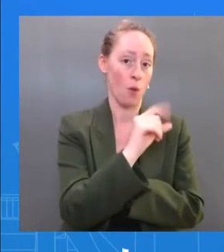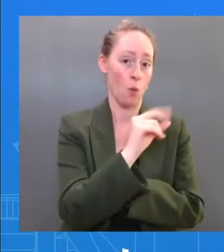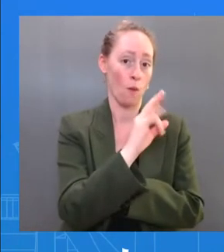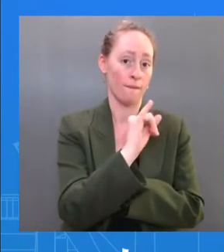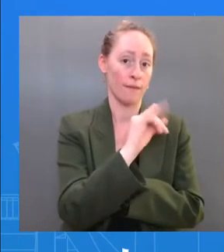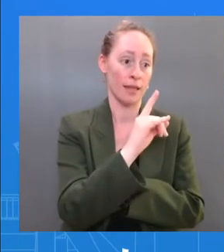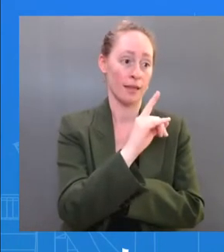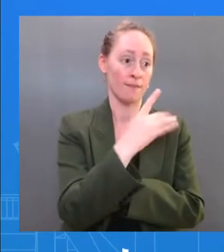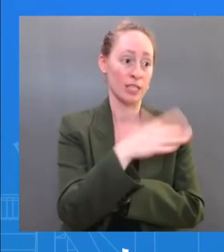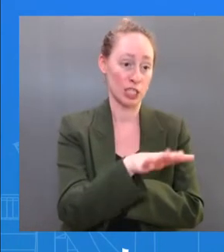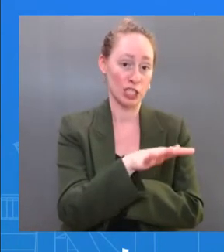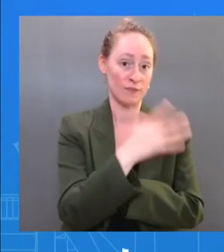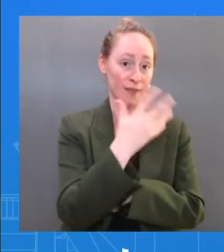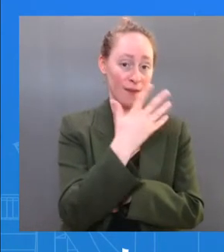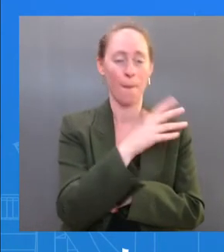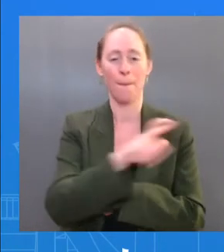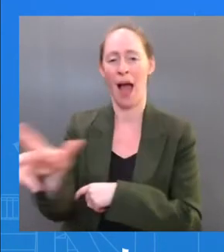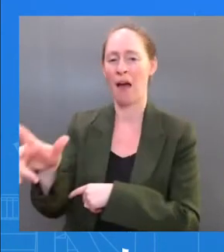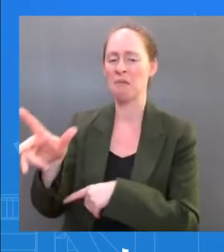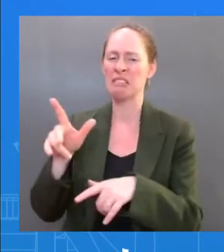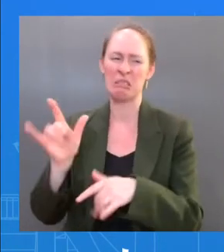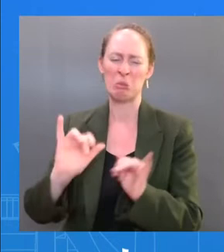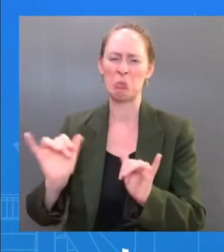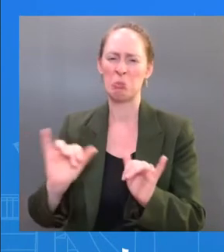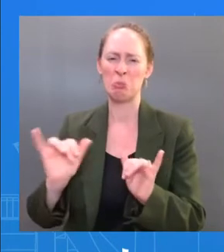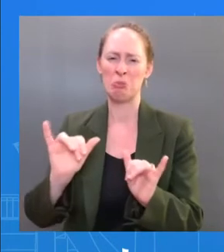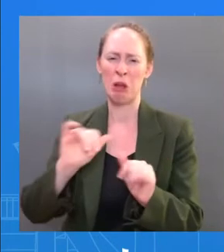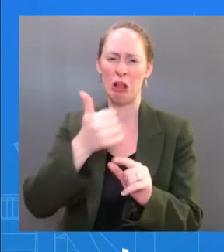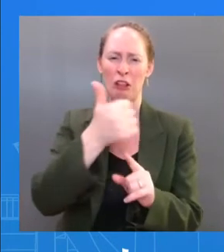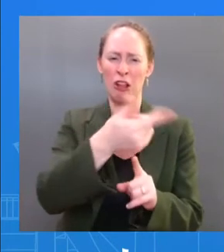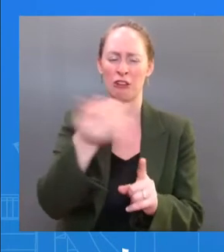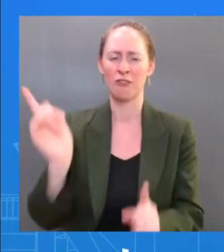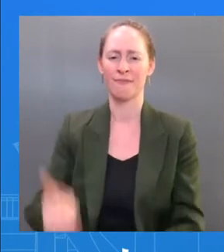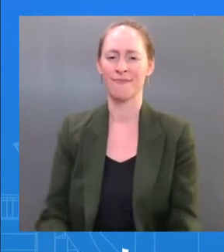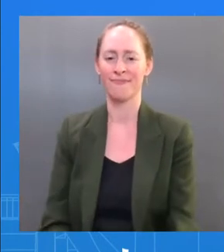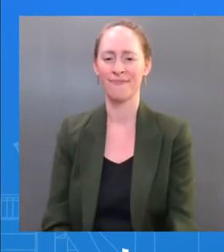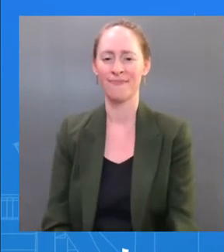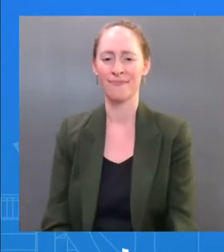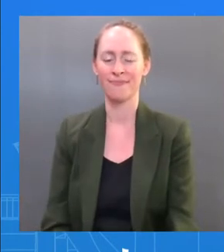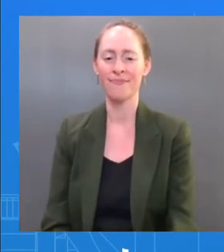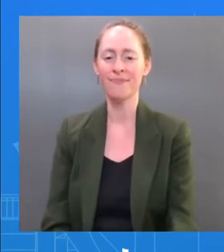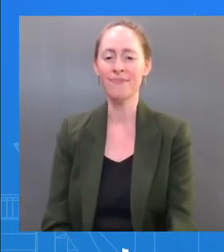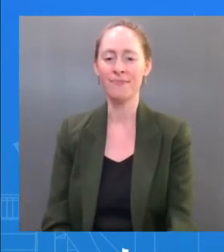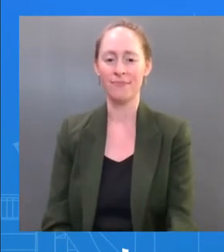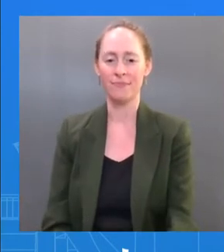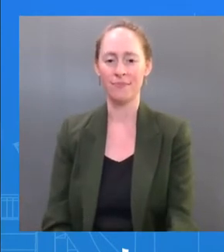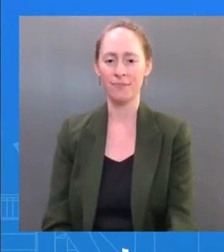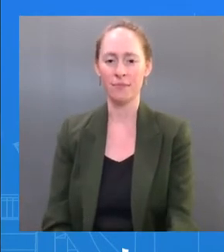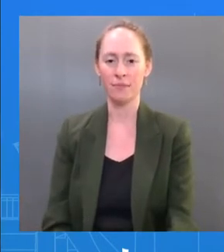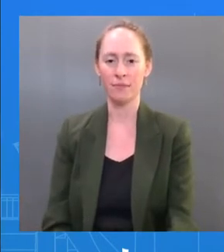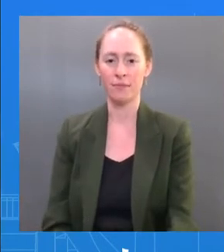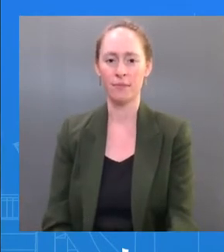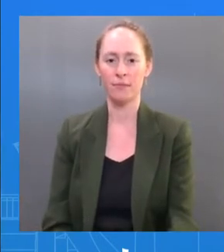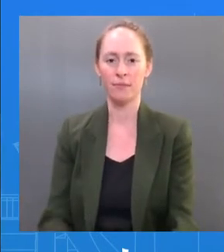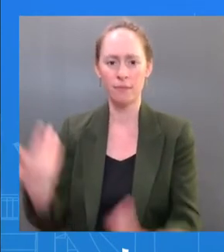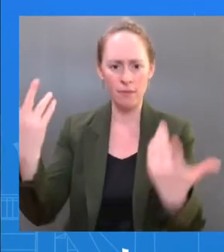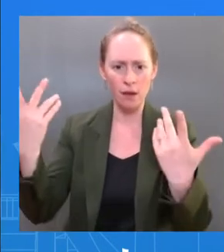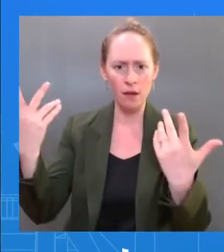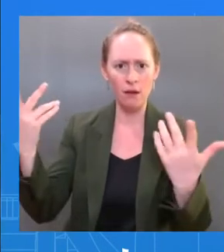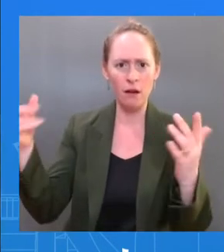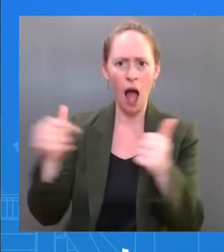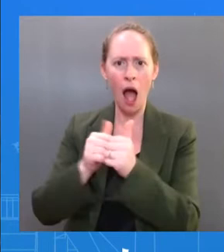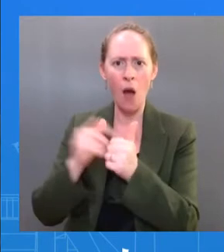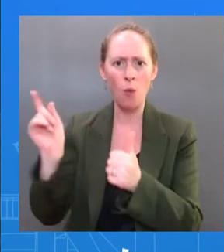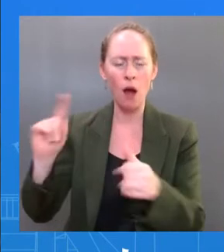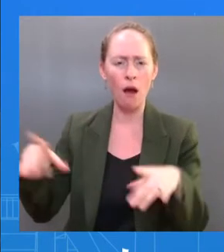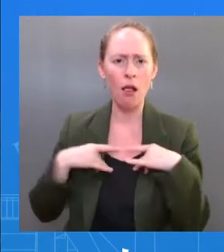Dr. Where was he infected? I don't think we know. I certainly don't know if you have any thoughts on it. Look, I don't think that that matters,